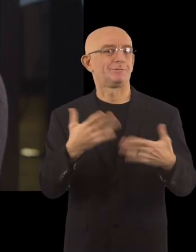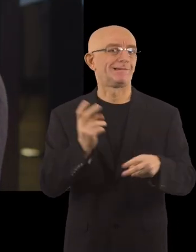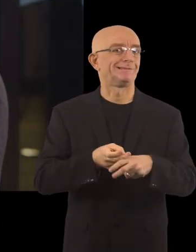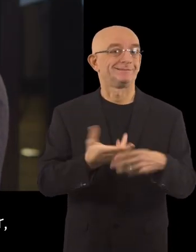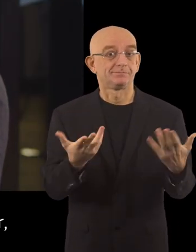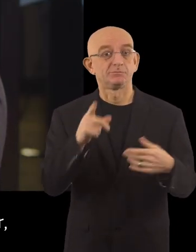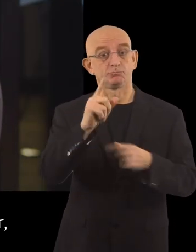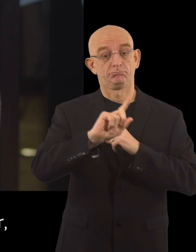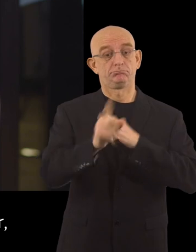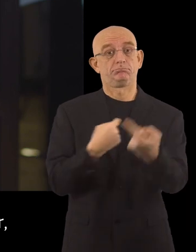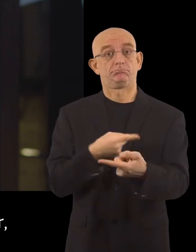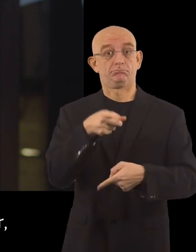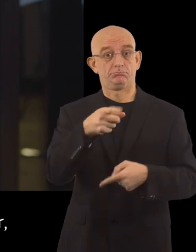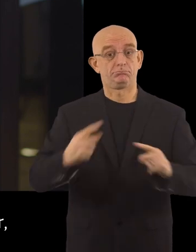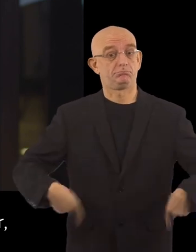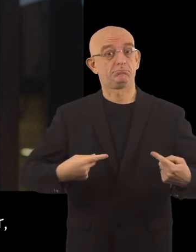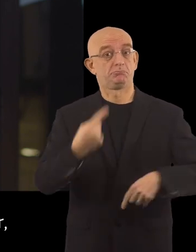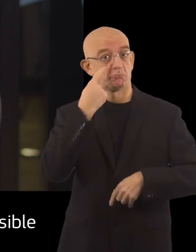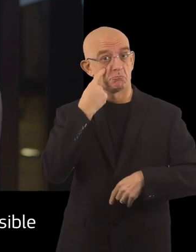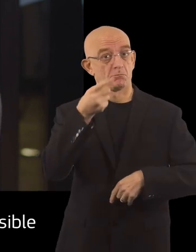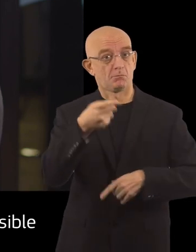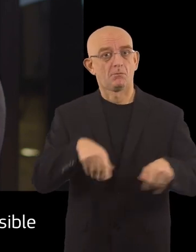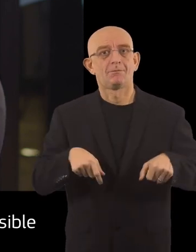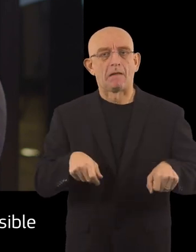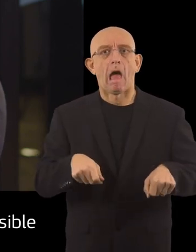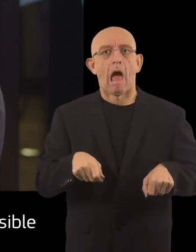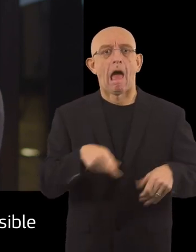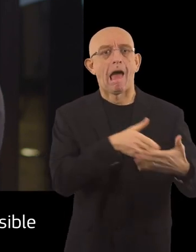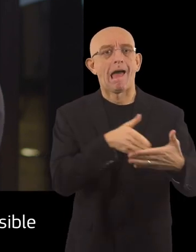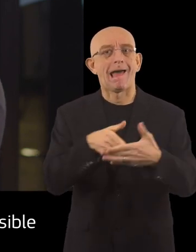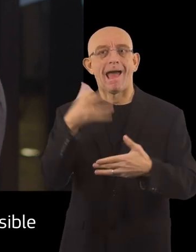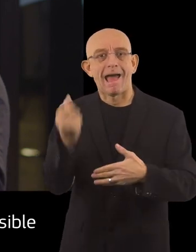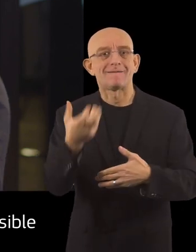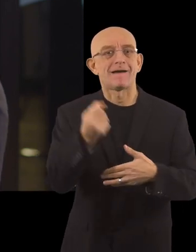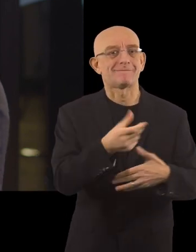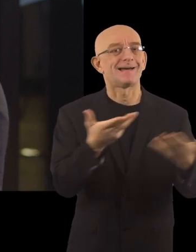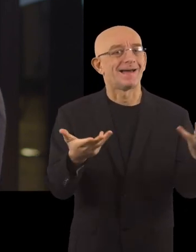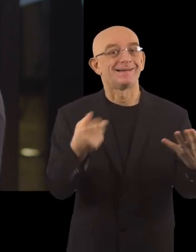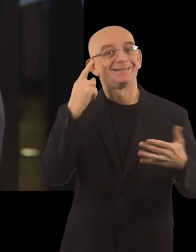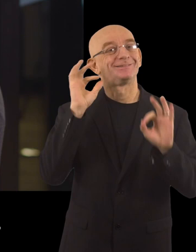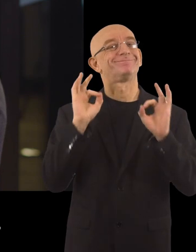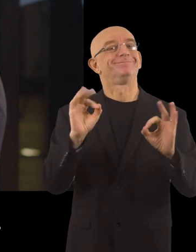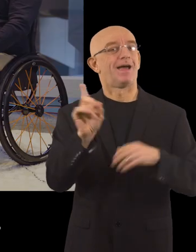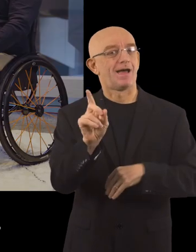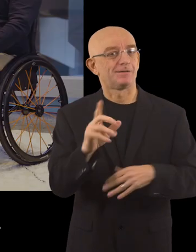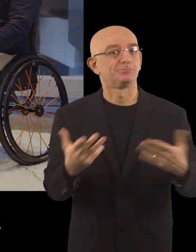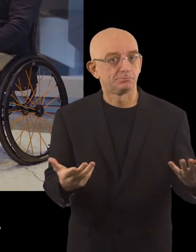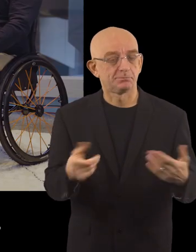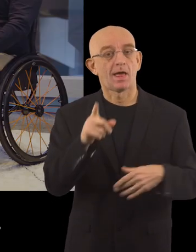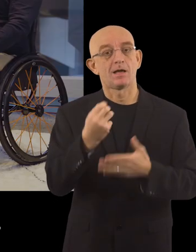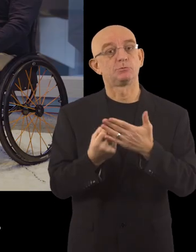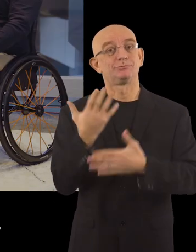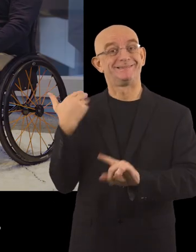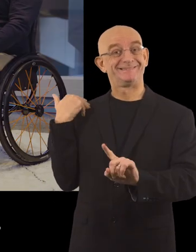difficult question because when I put you in a wheelchair, you will see that the world isn't that accessible as we think we are. And then